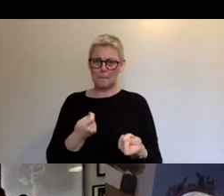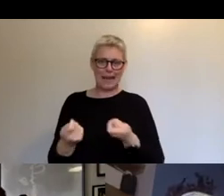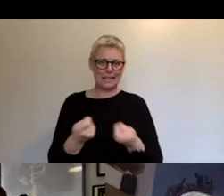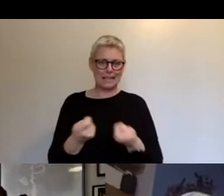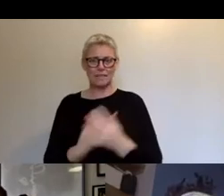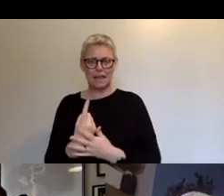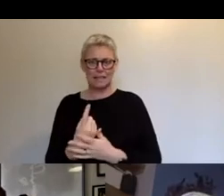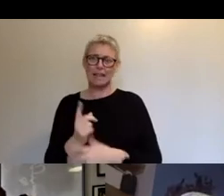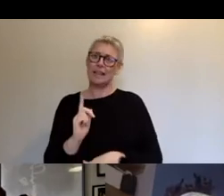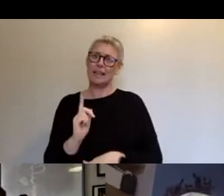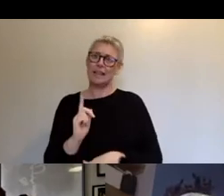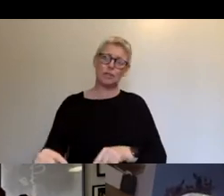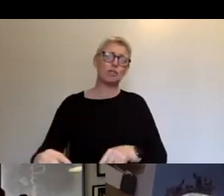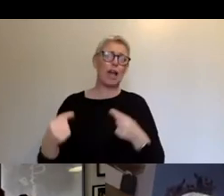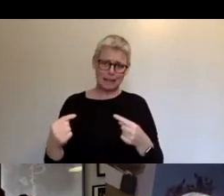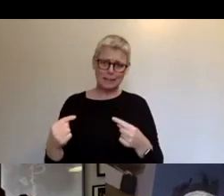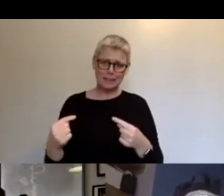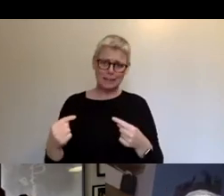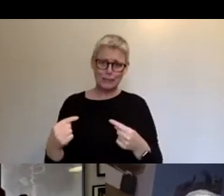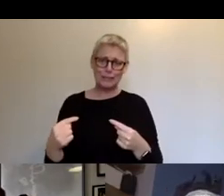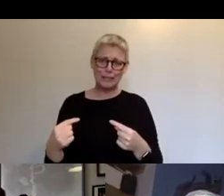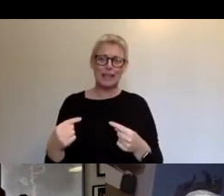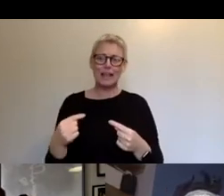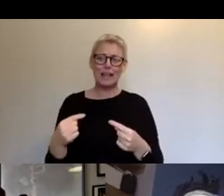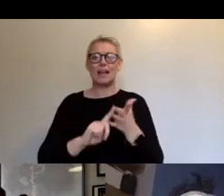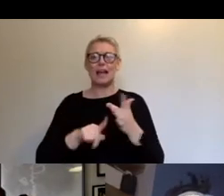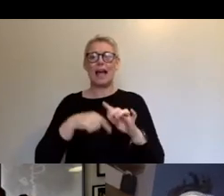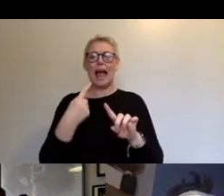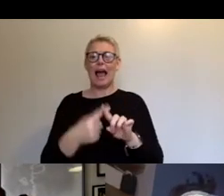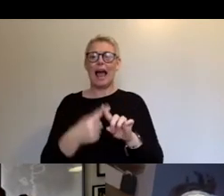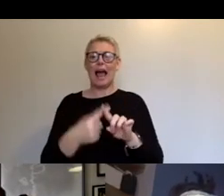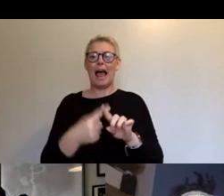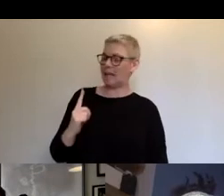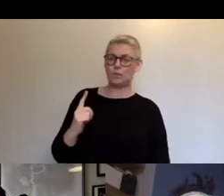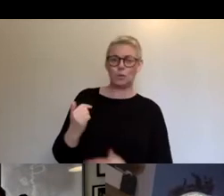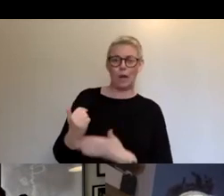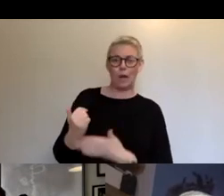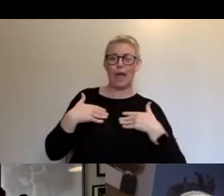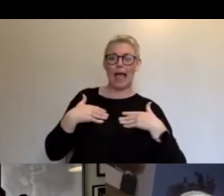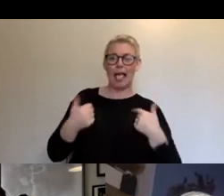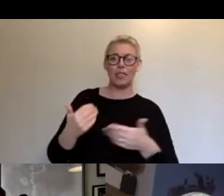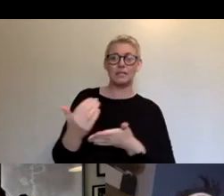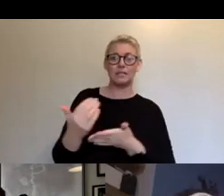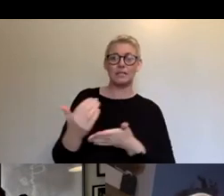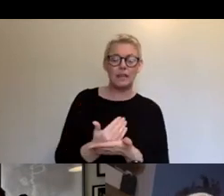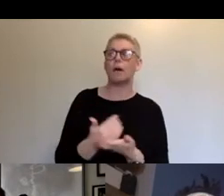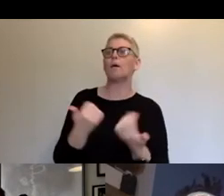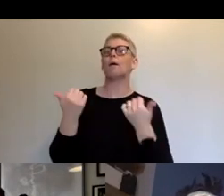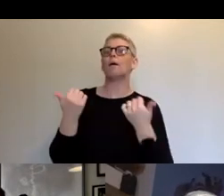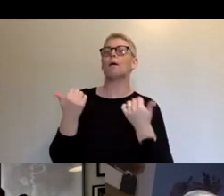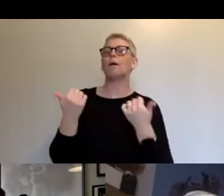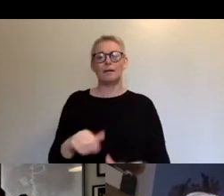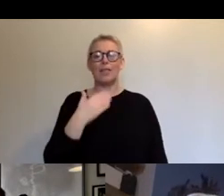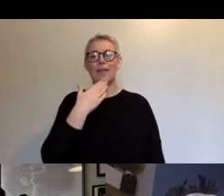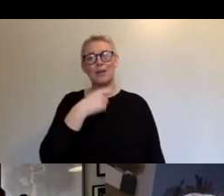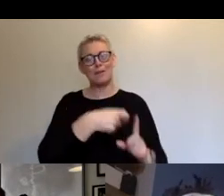for. And that that was a challenge. And Alex coming on to do our health and safety was was just really helped us get that done. So thanks, Catherine, for that.